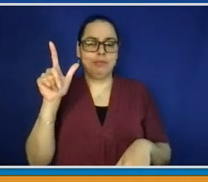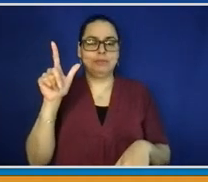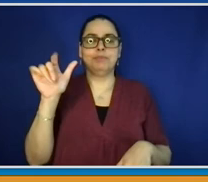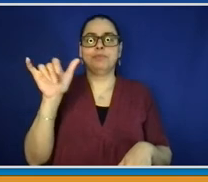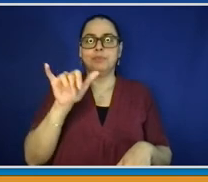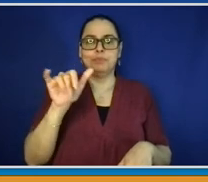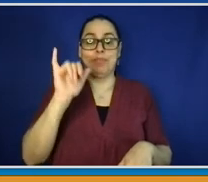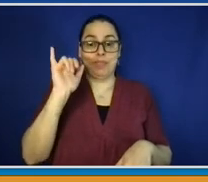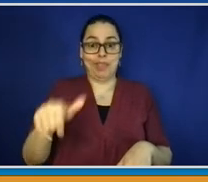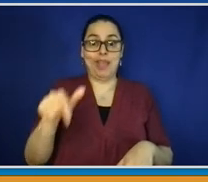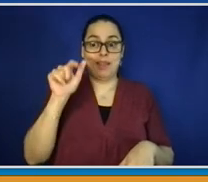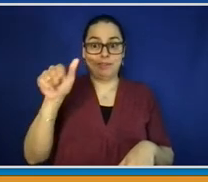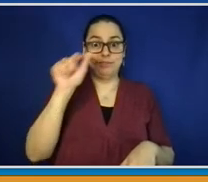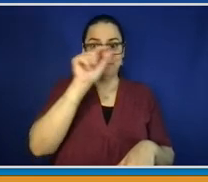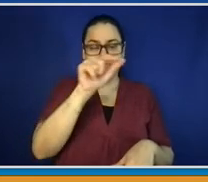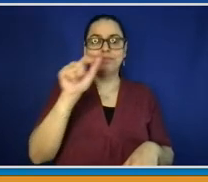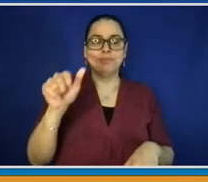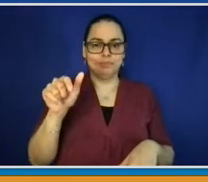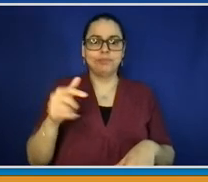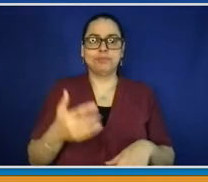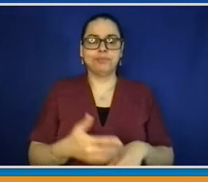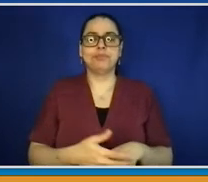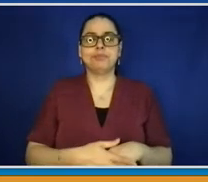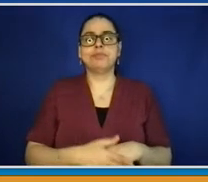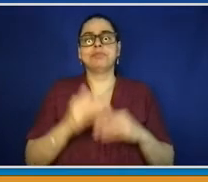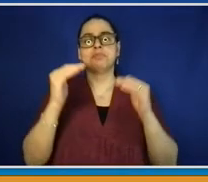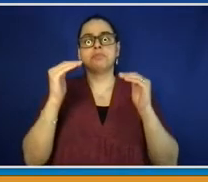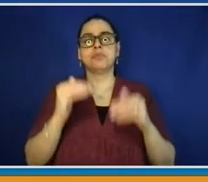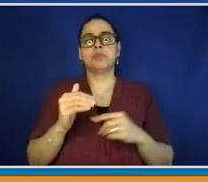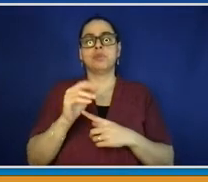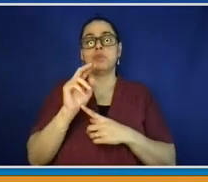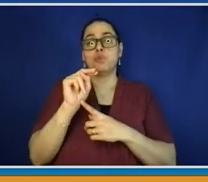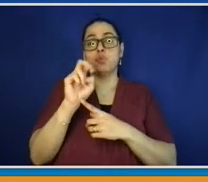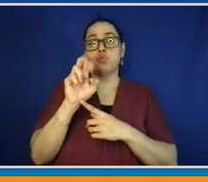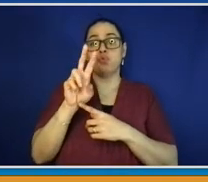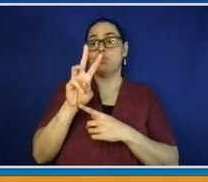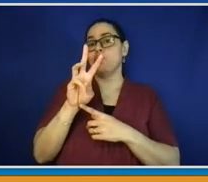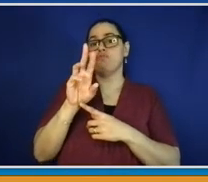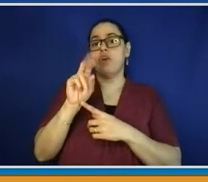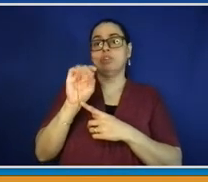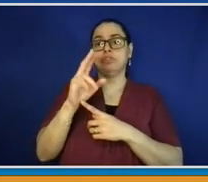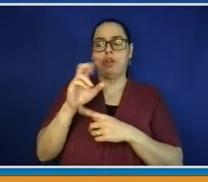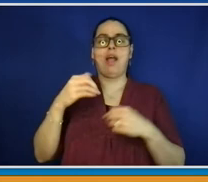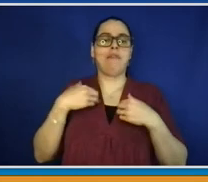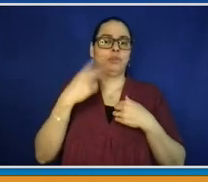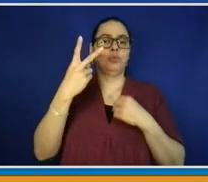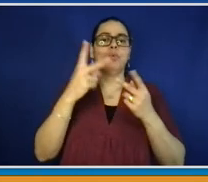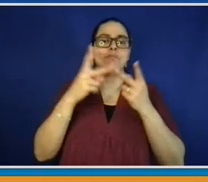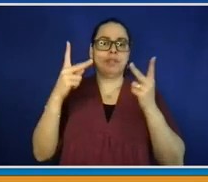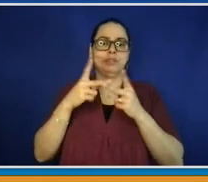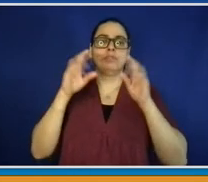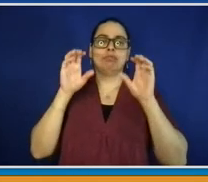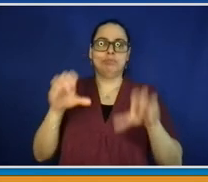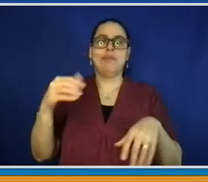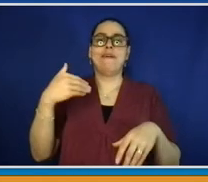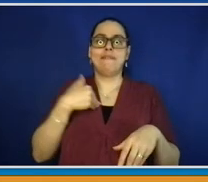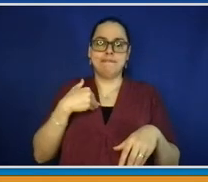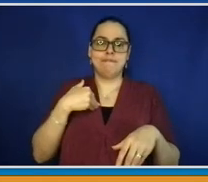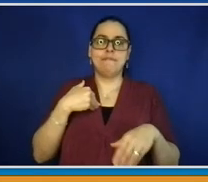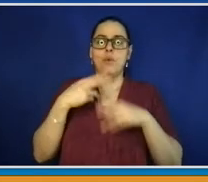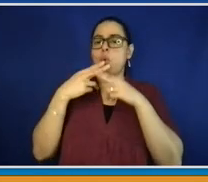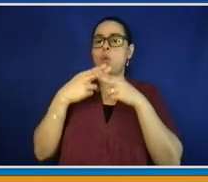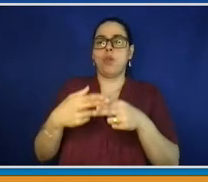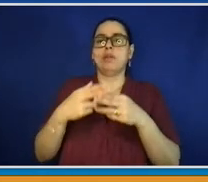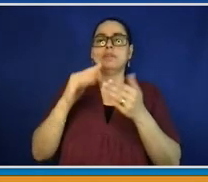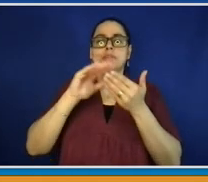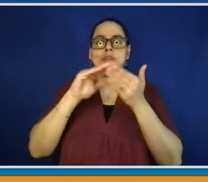Hall on Roosevelt Square. In New Rochelle, there are two locations. The City Hall Annex on Beaufort Place, which is behind the main entrance